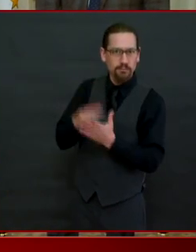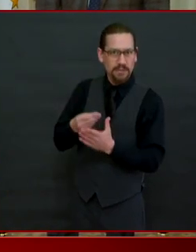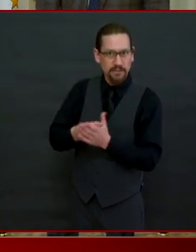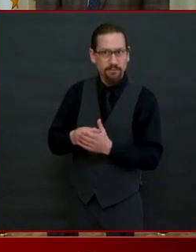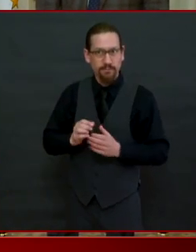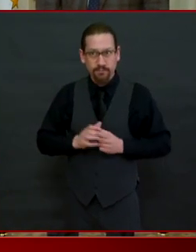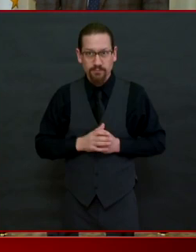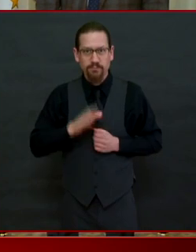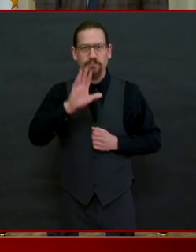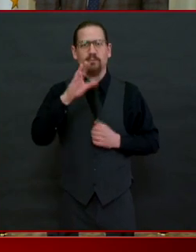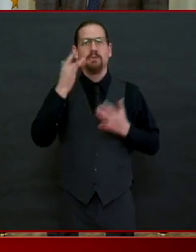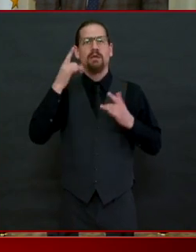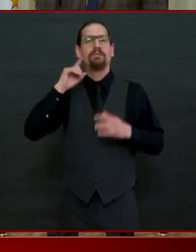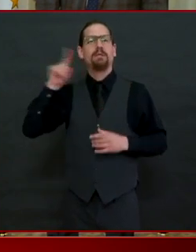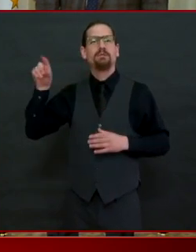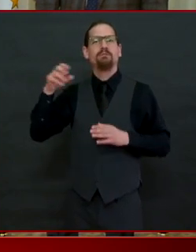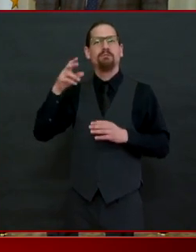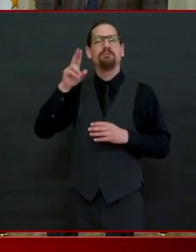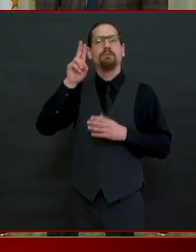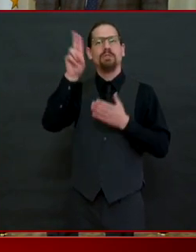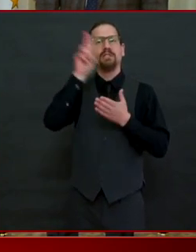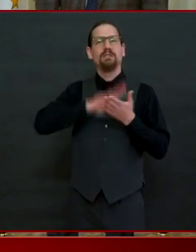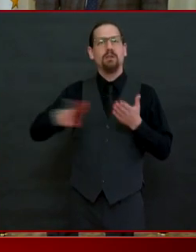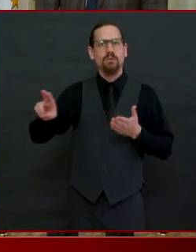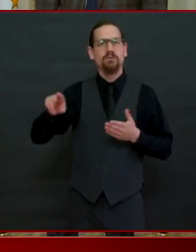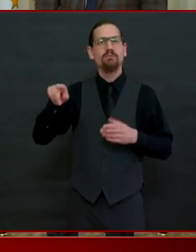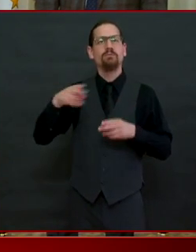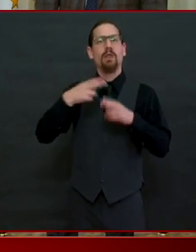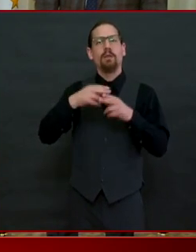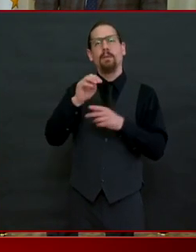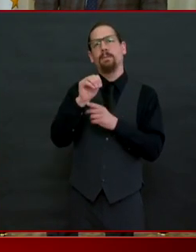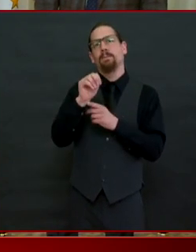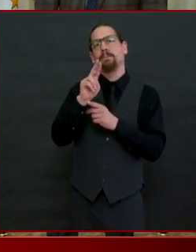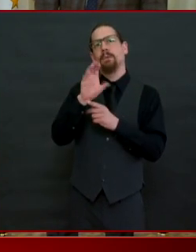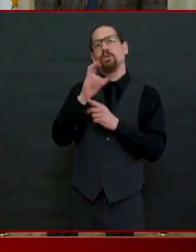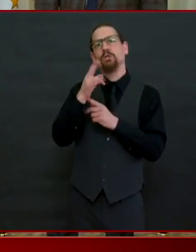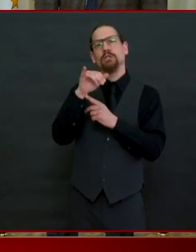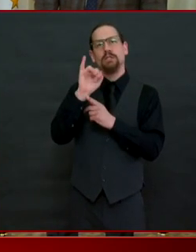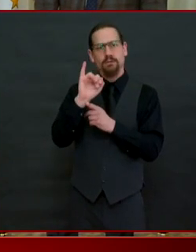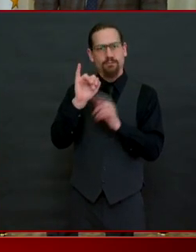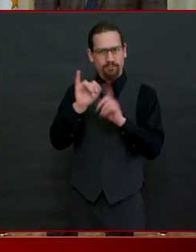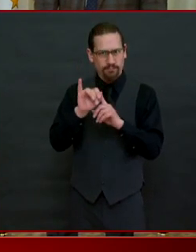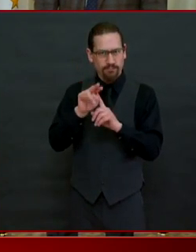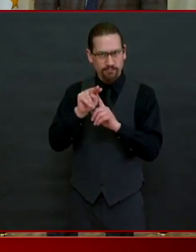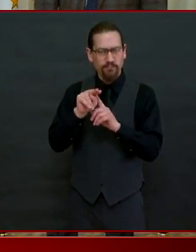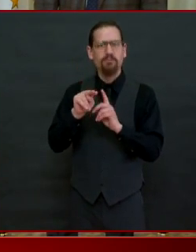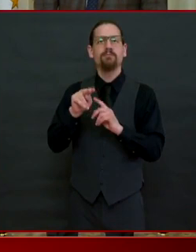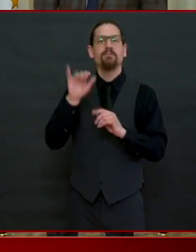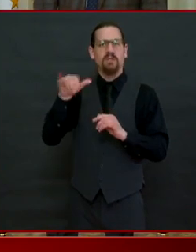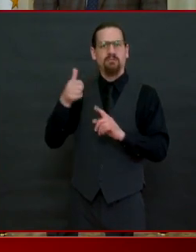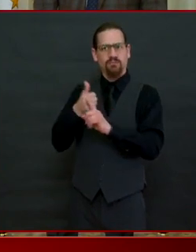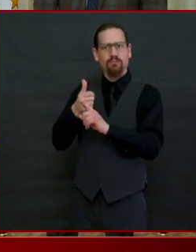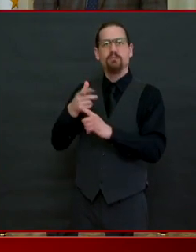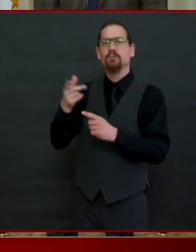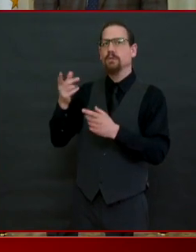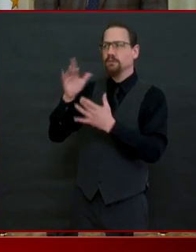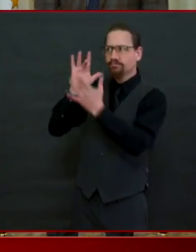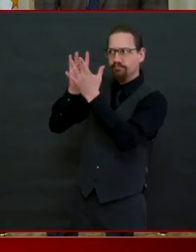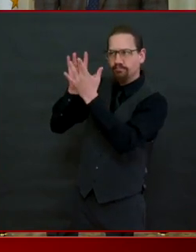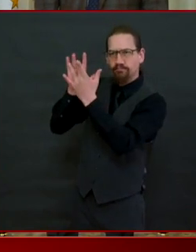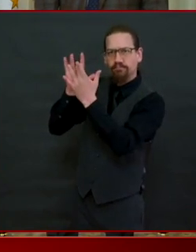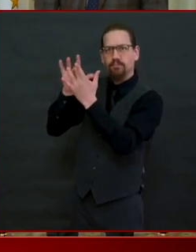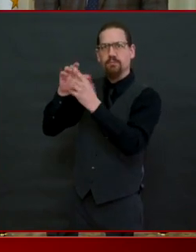to provide us with the guidelines and regulations around how we can spend that money but